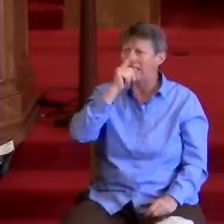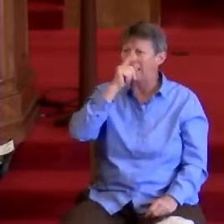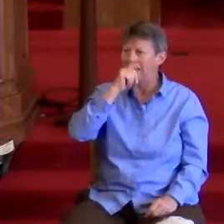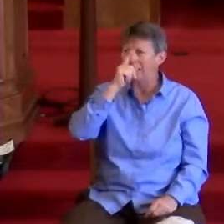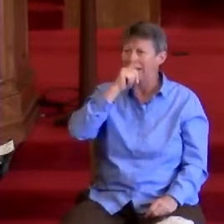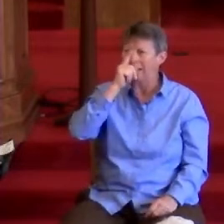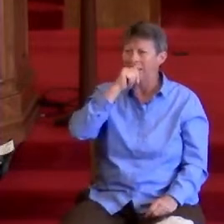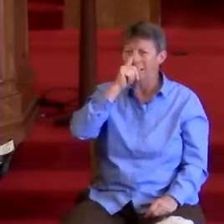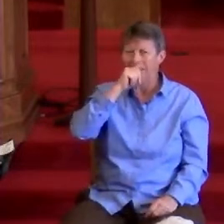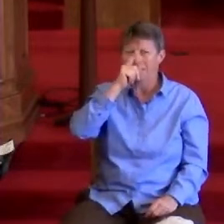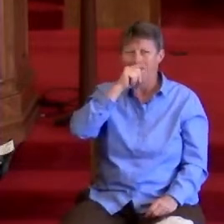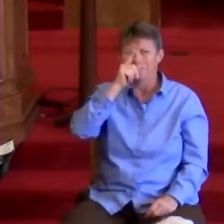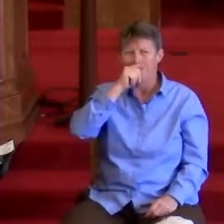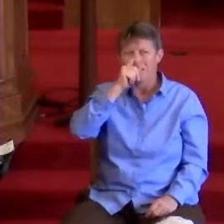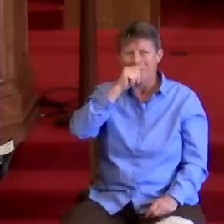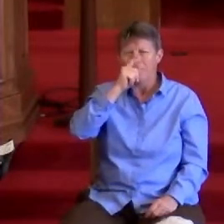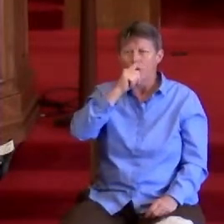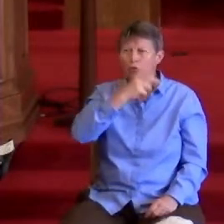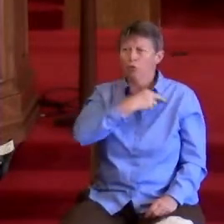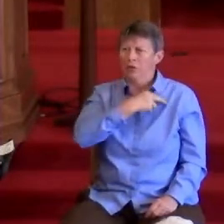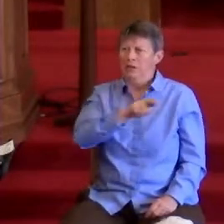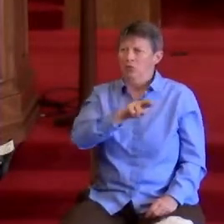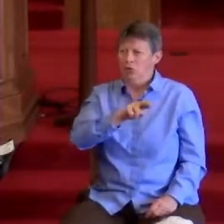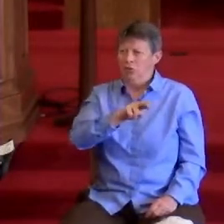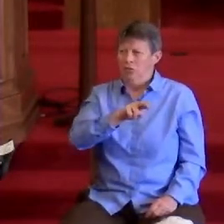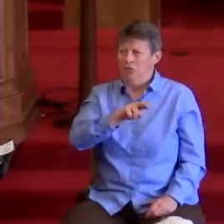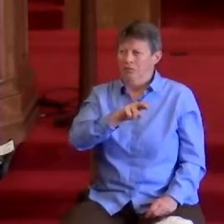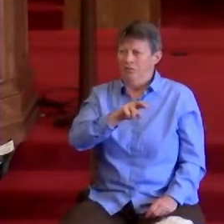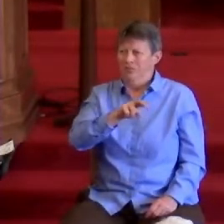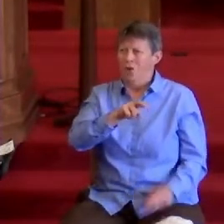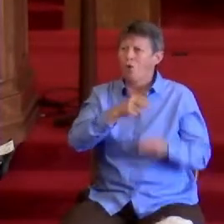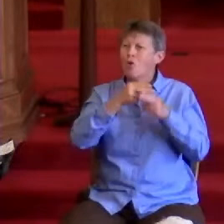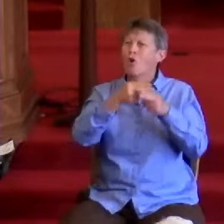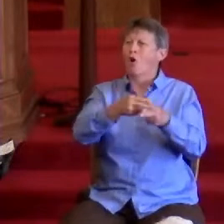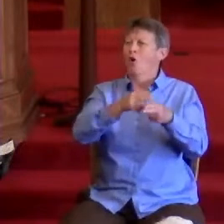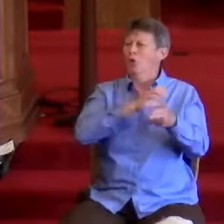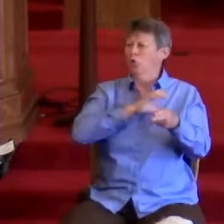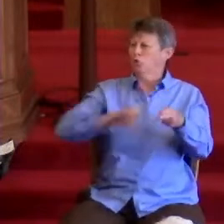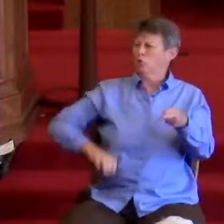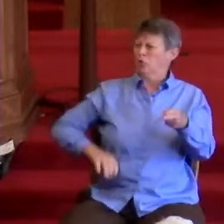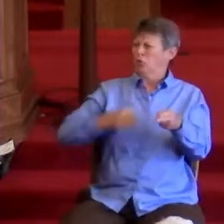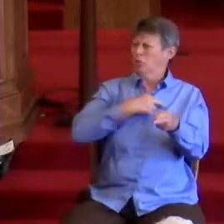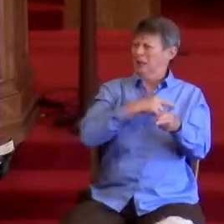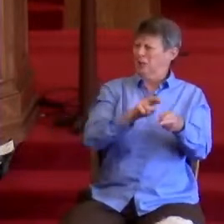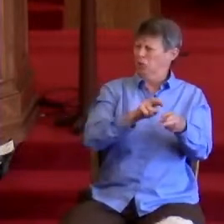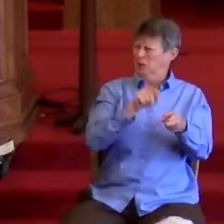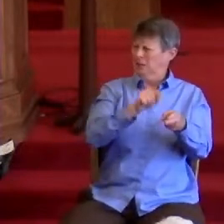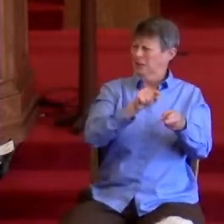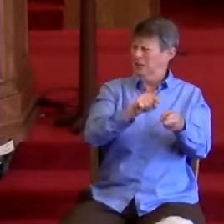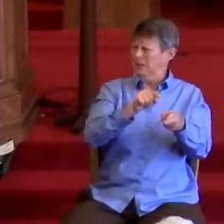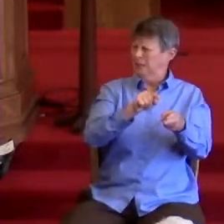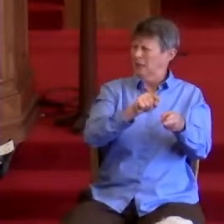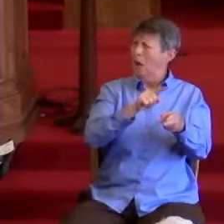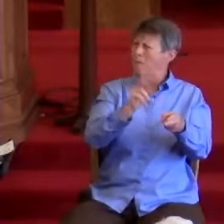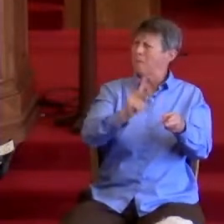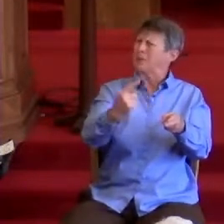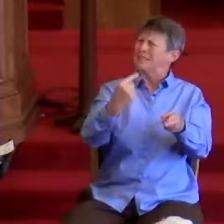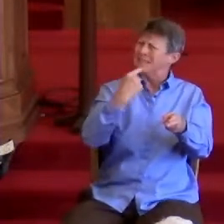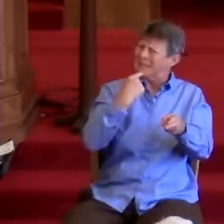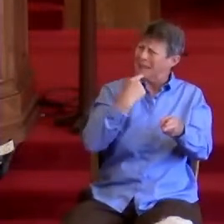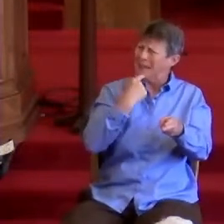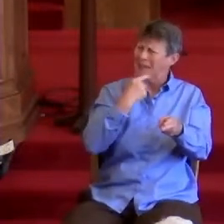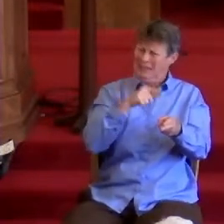as Christianity. This imposter is draped in innocent language